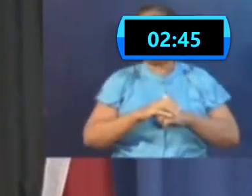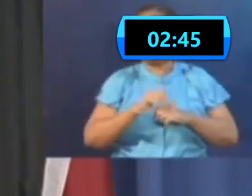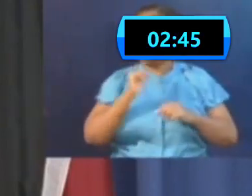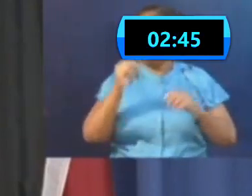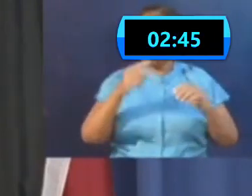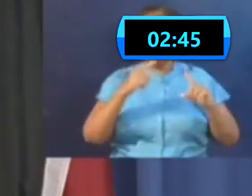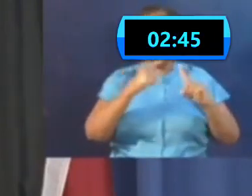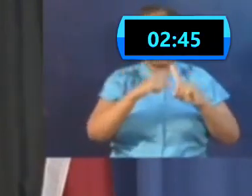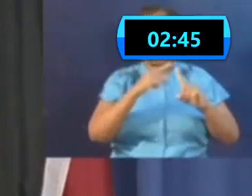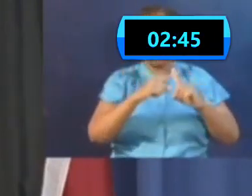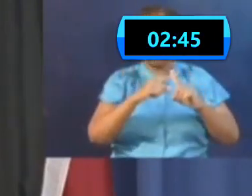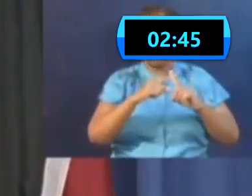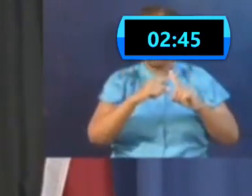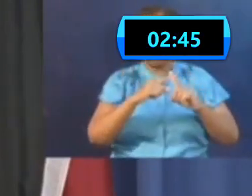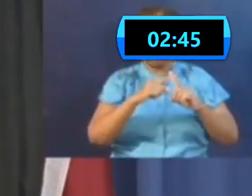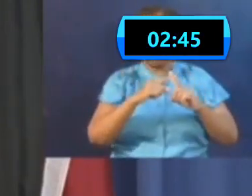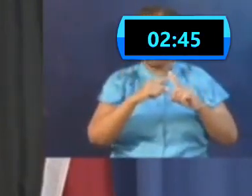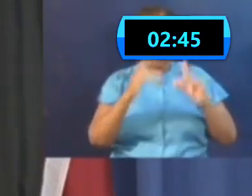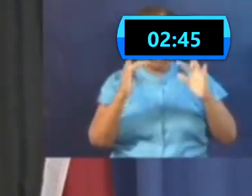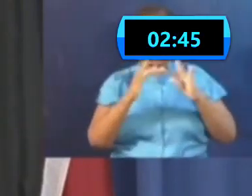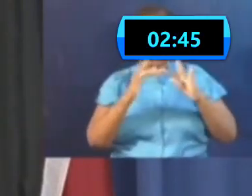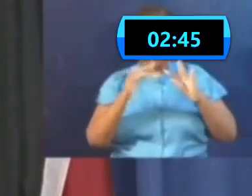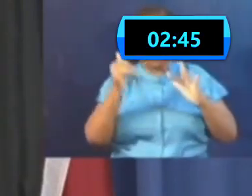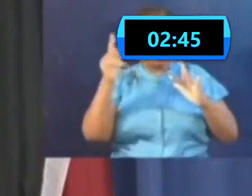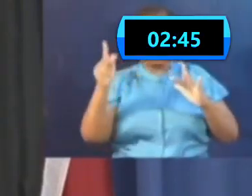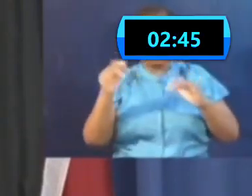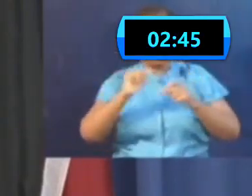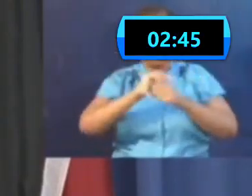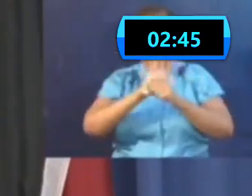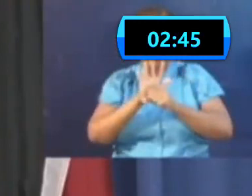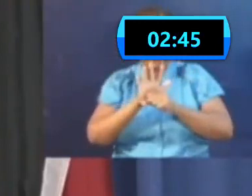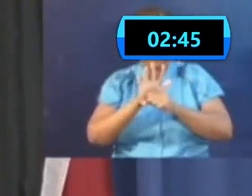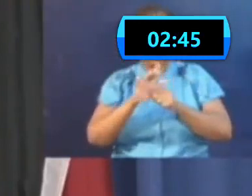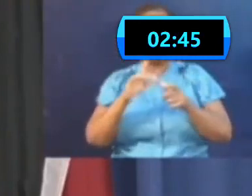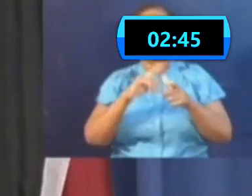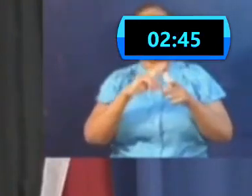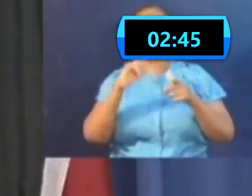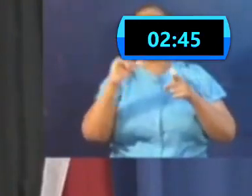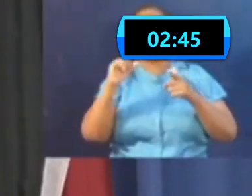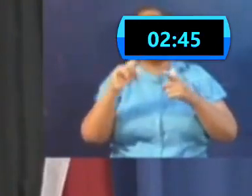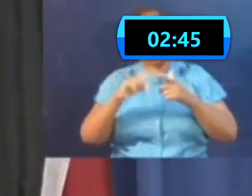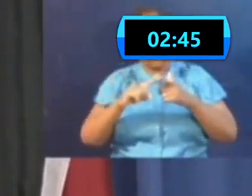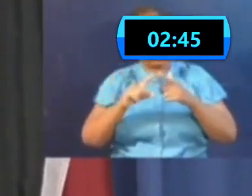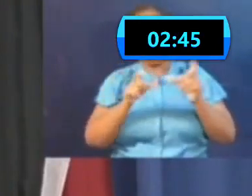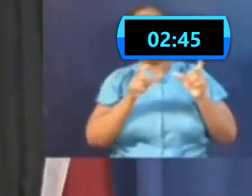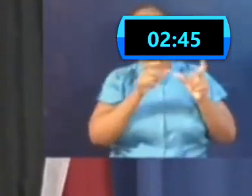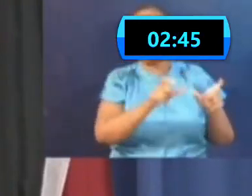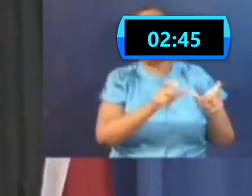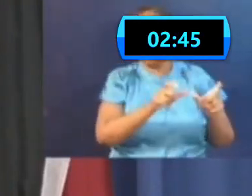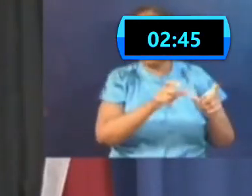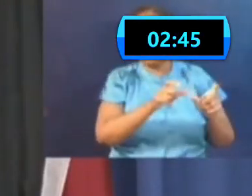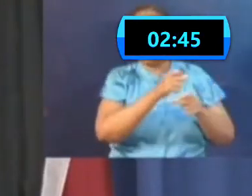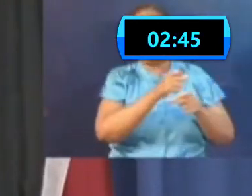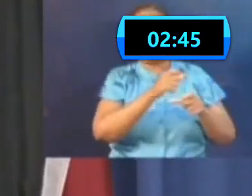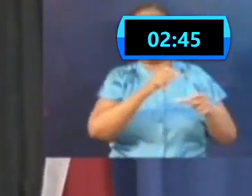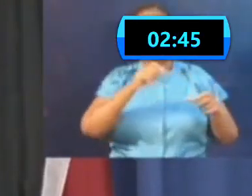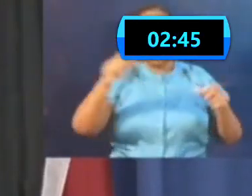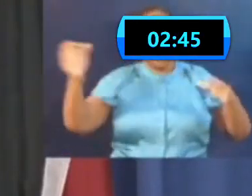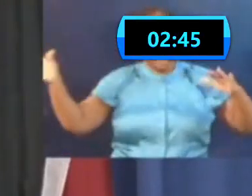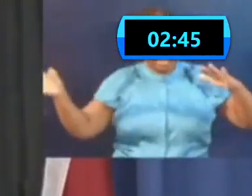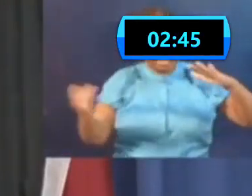Isolation is really, as it relates to persons that are positive. So we would have had a change in the criteria from hospital,